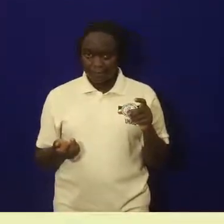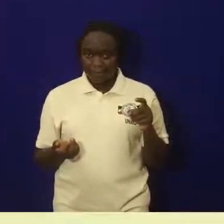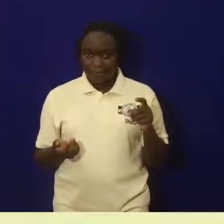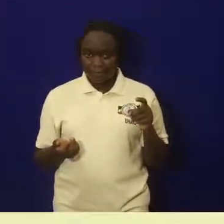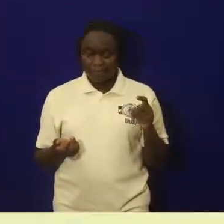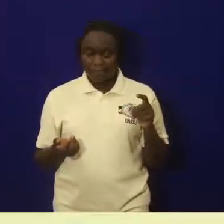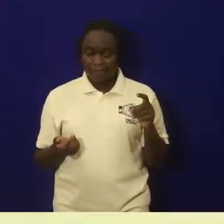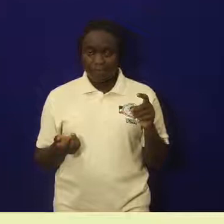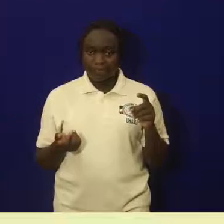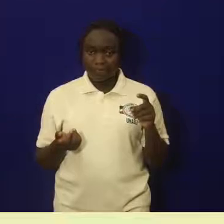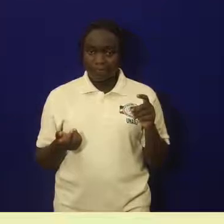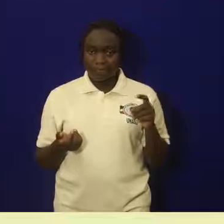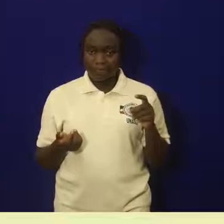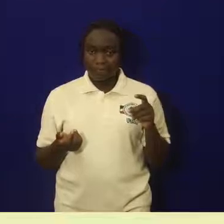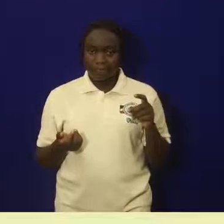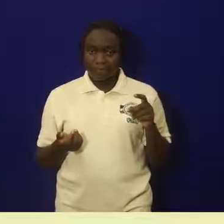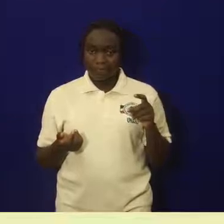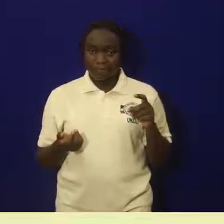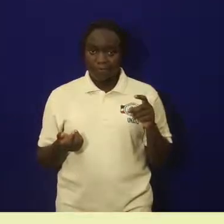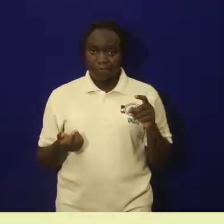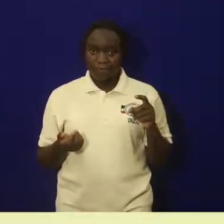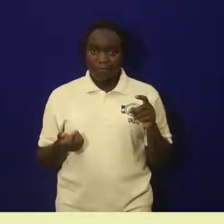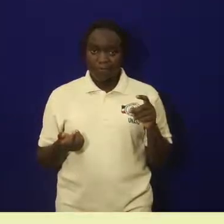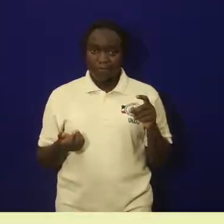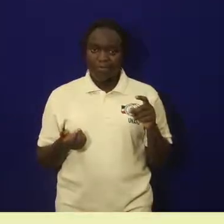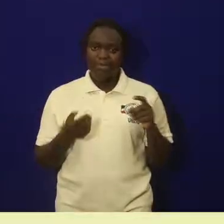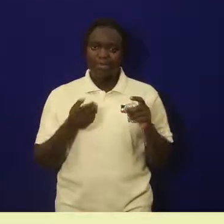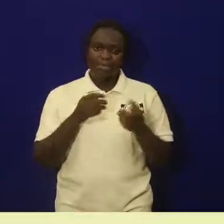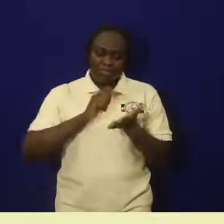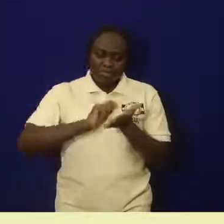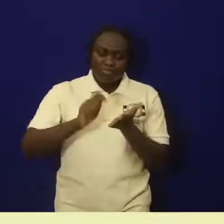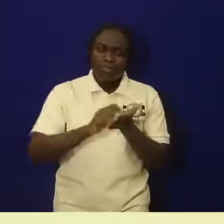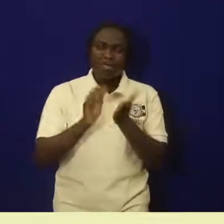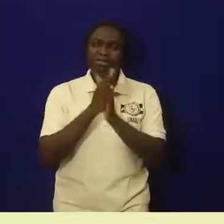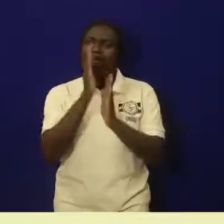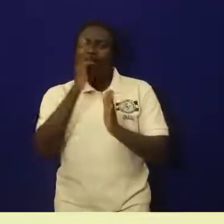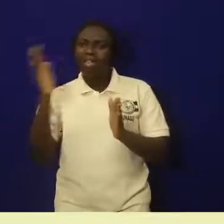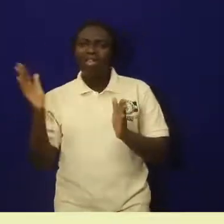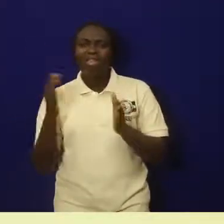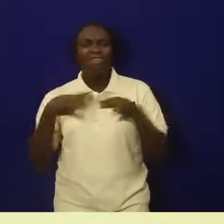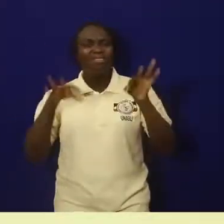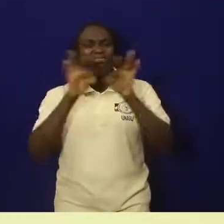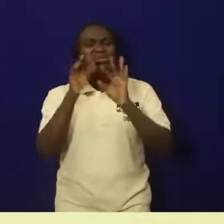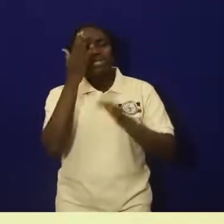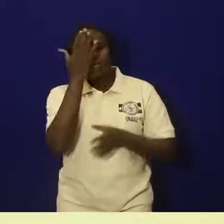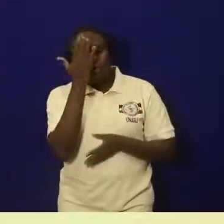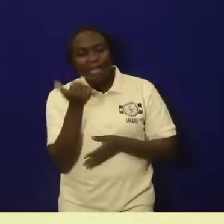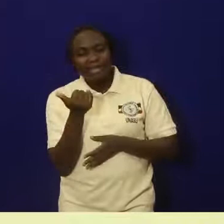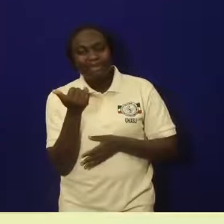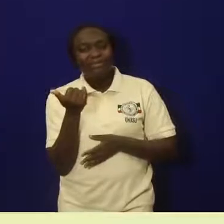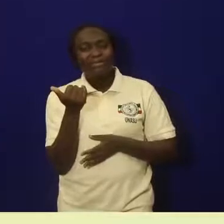Why is keeping records important?